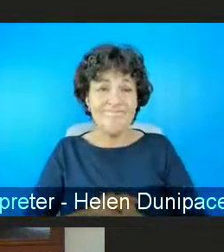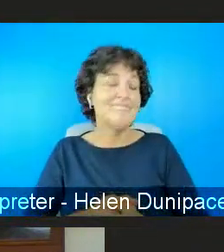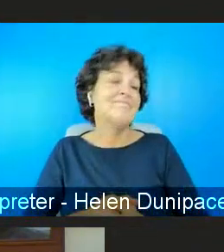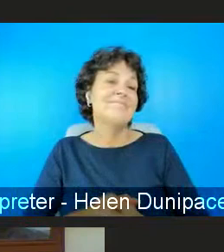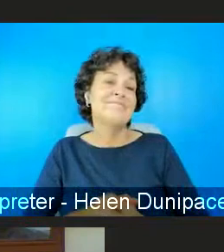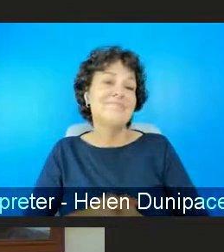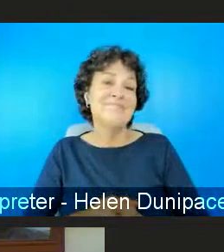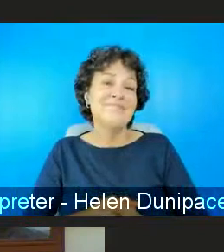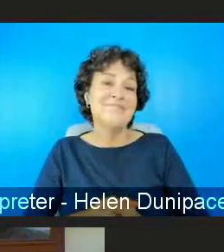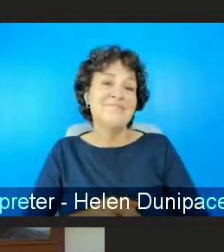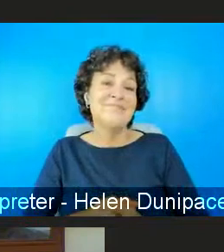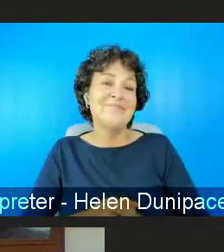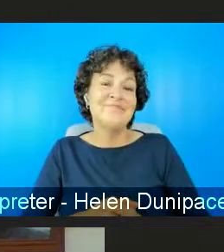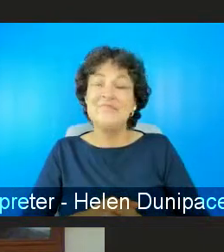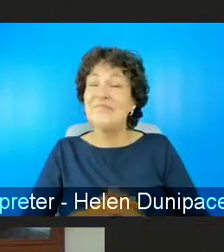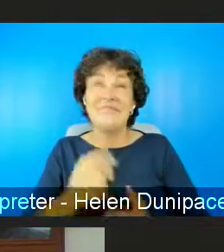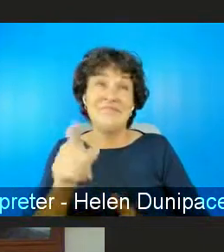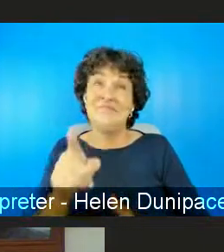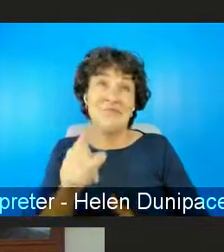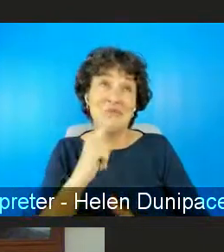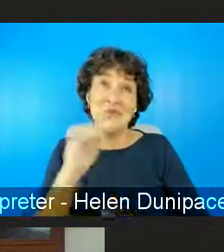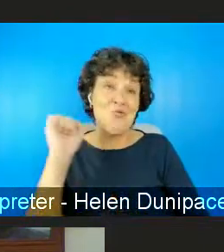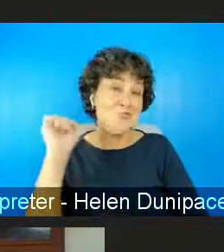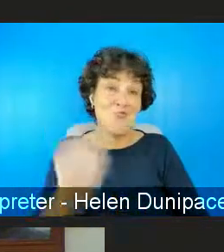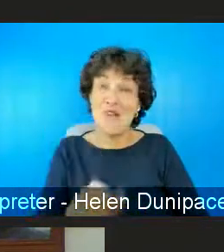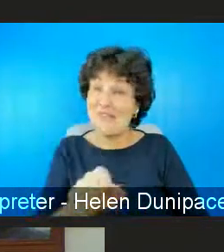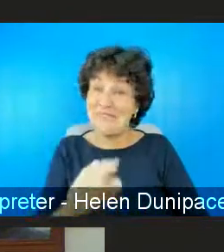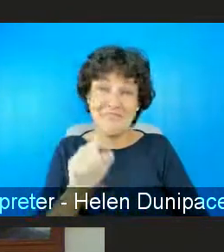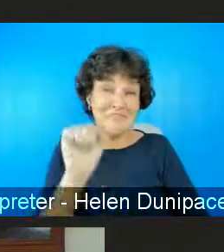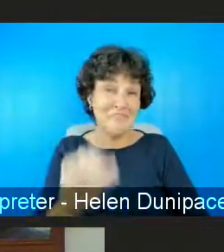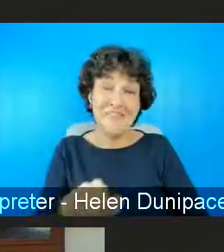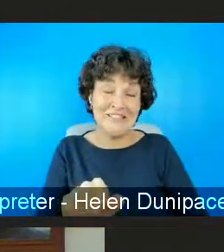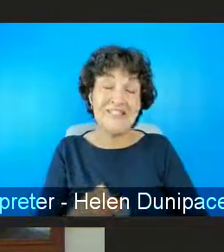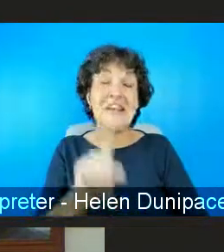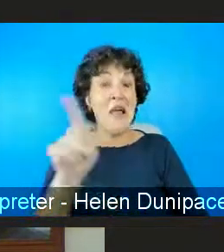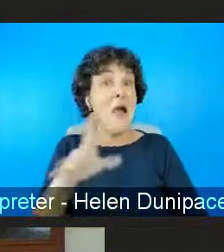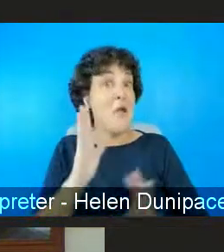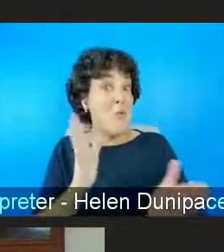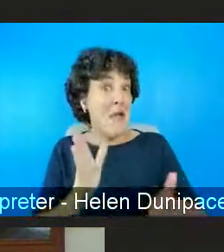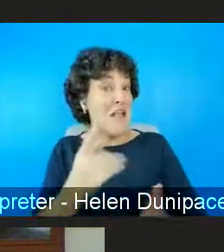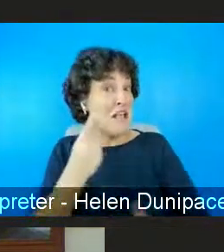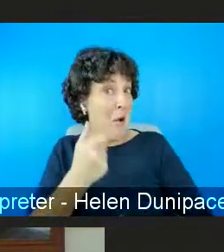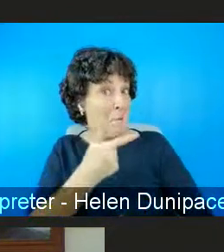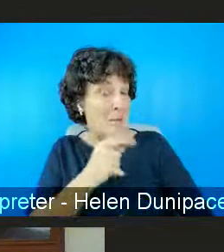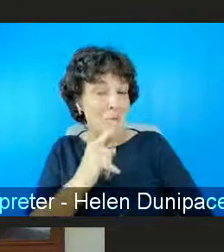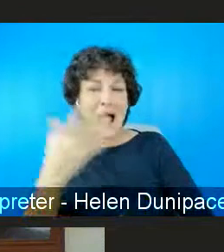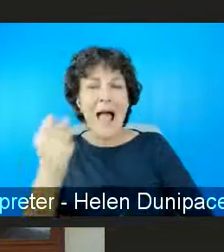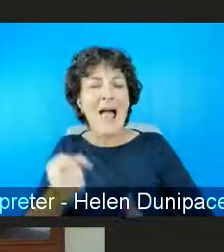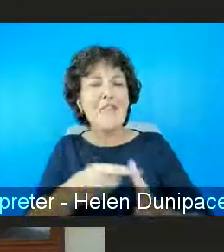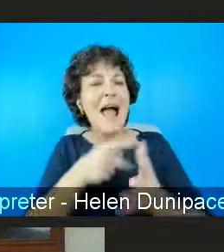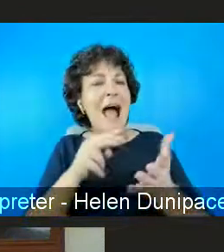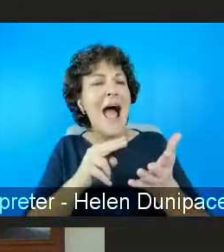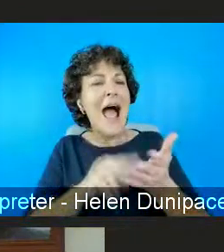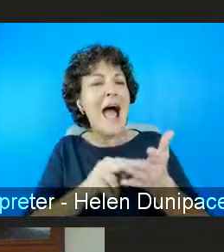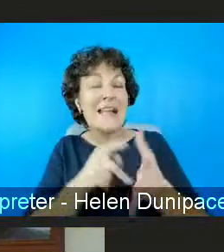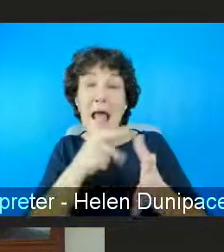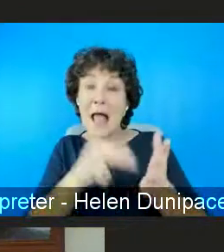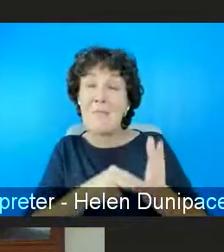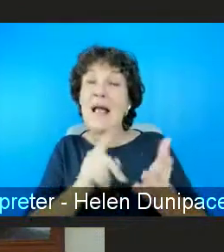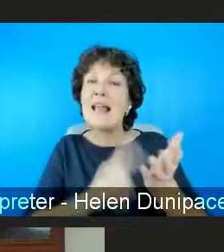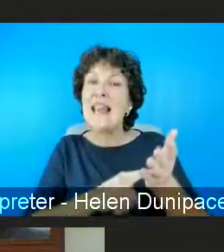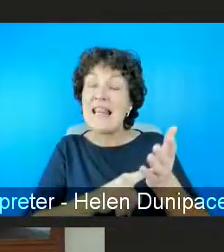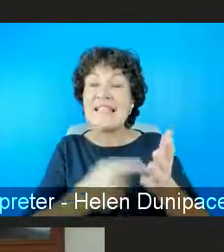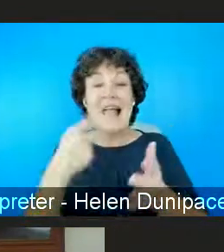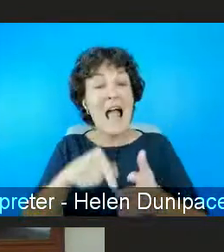you're you're so right and um talking of young people we've got a question from anam elise and lily from wood farm high